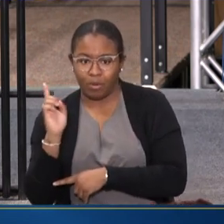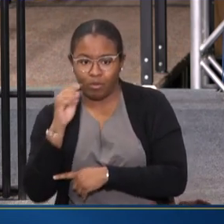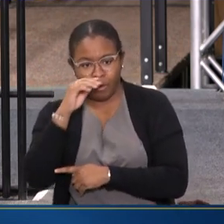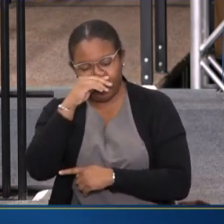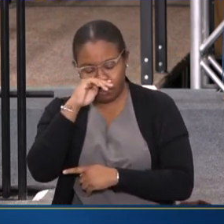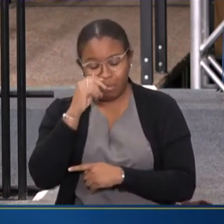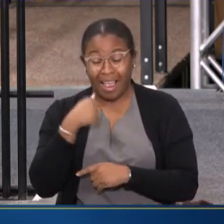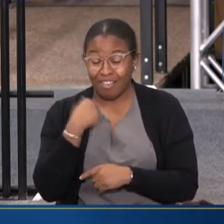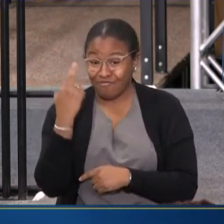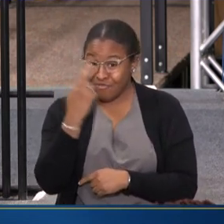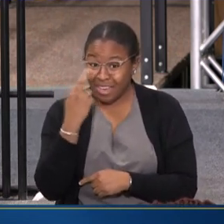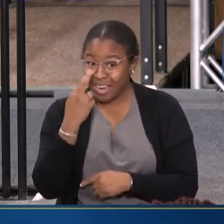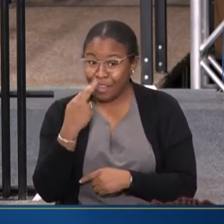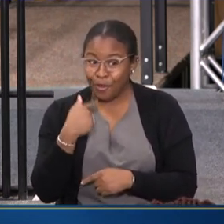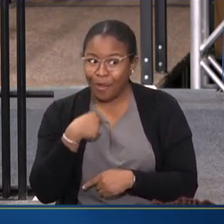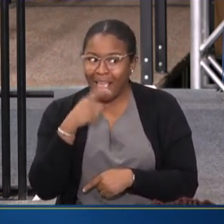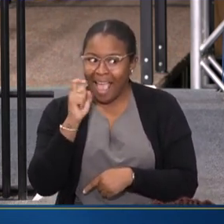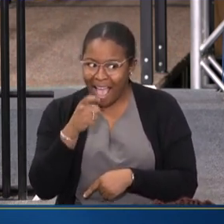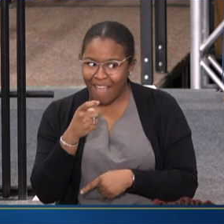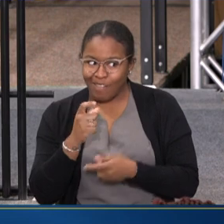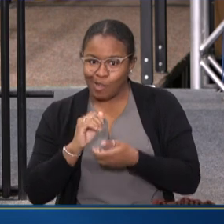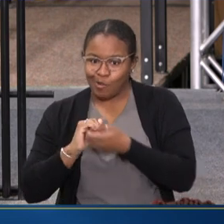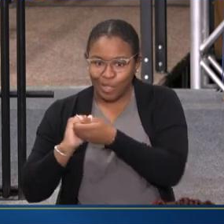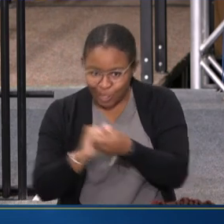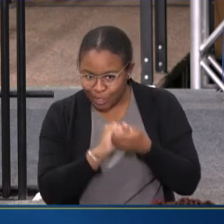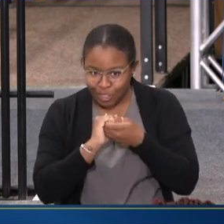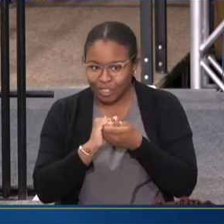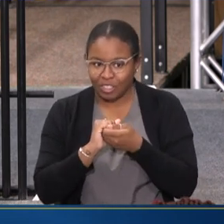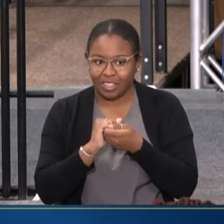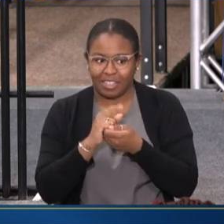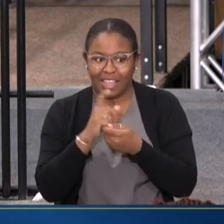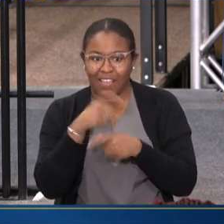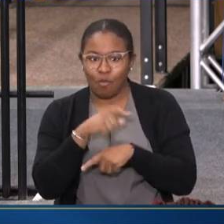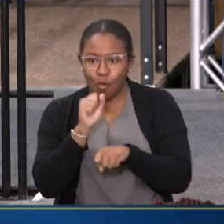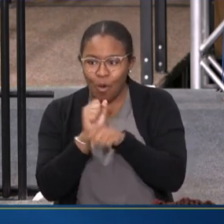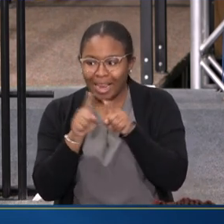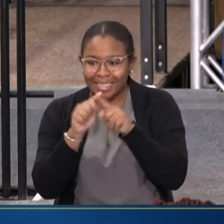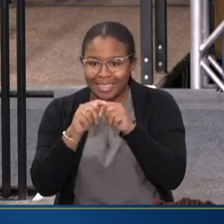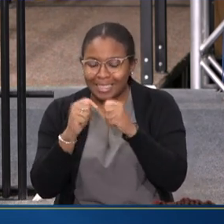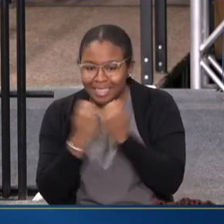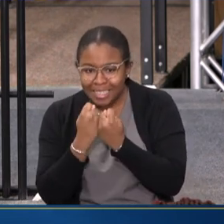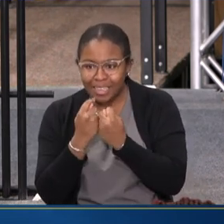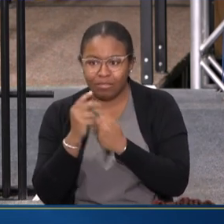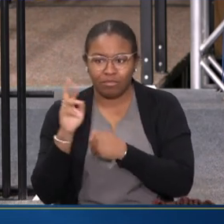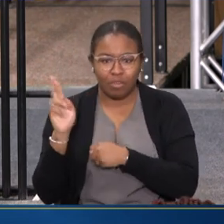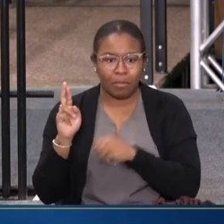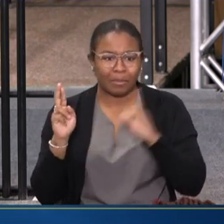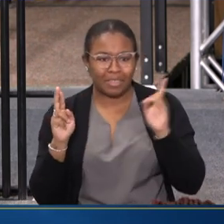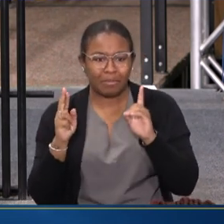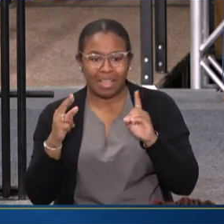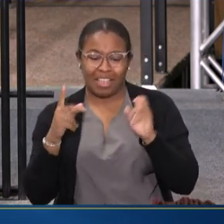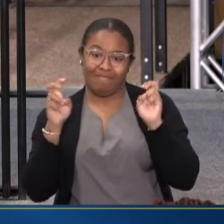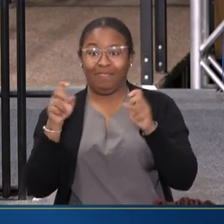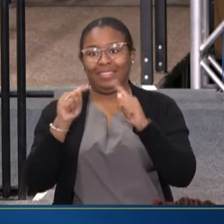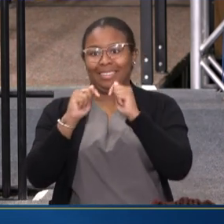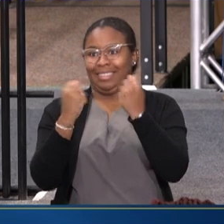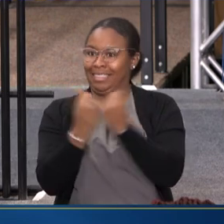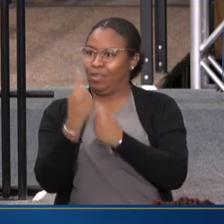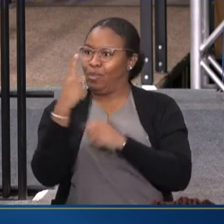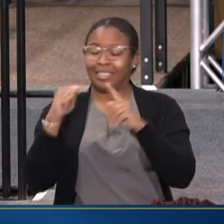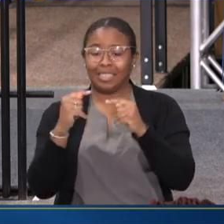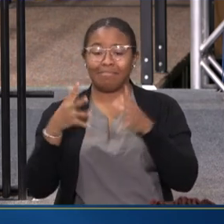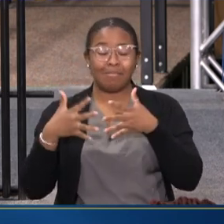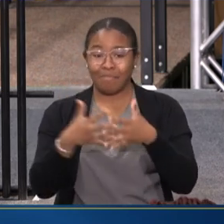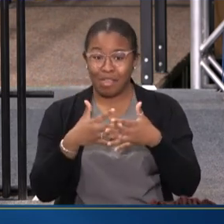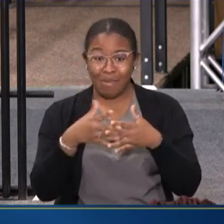REALIZED WE HAVE GOT TO WORK TOGETHER. WE'VE GOT TO WORK AS A TEAM, AS WHAT I CALL TEAM AMERICA, OR WE GOT